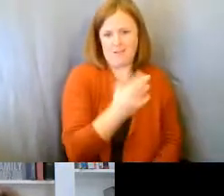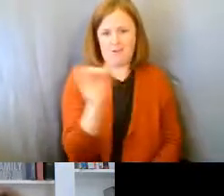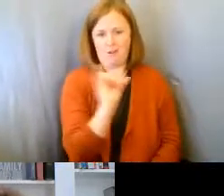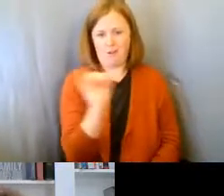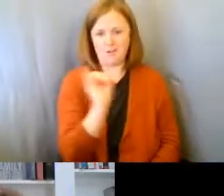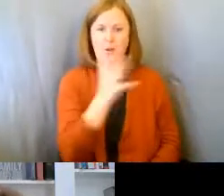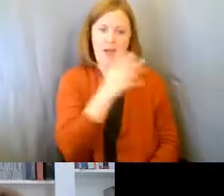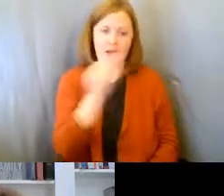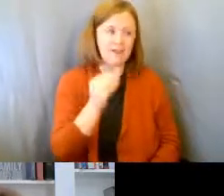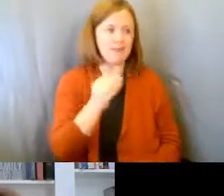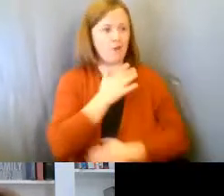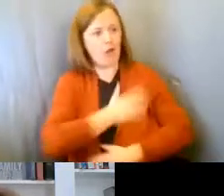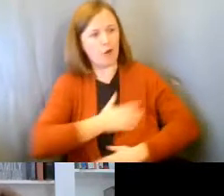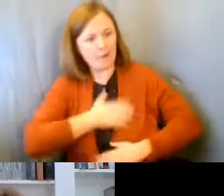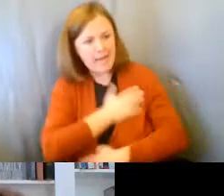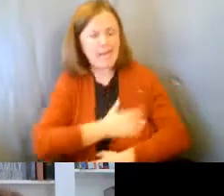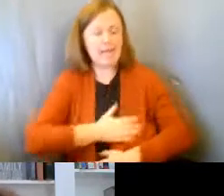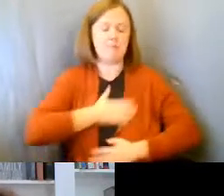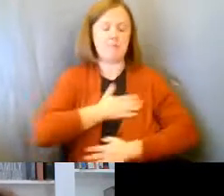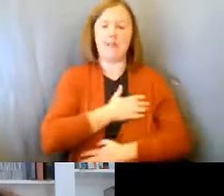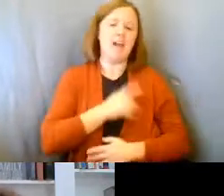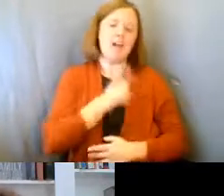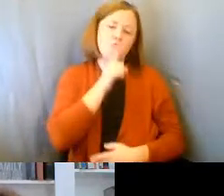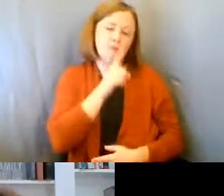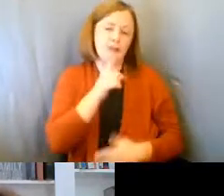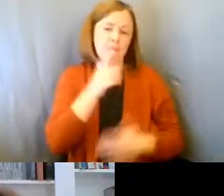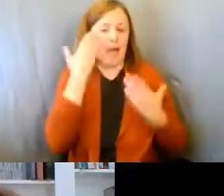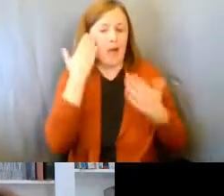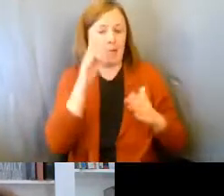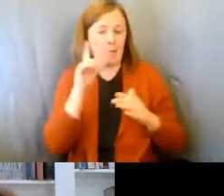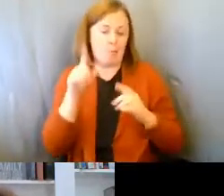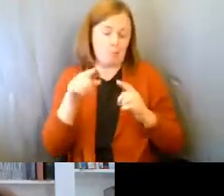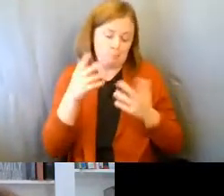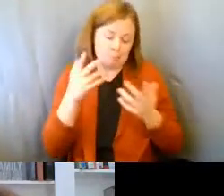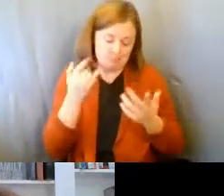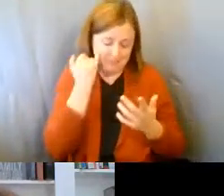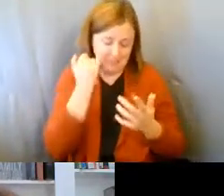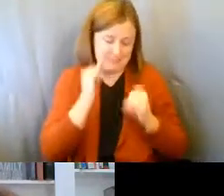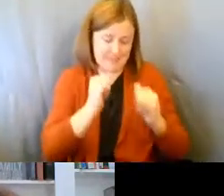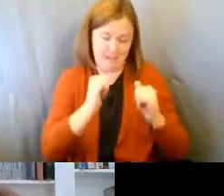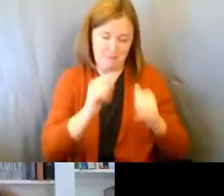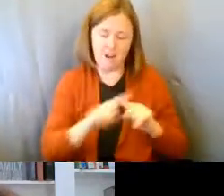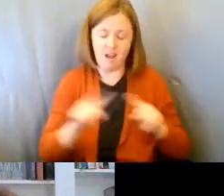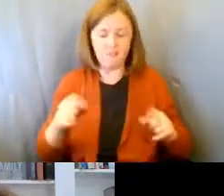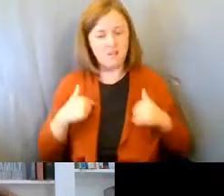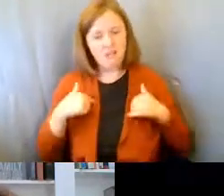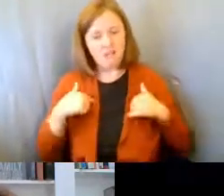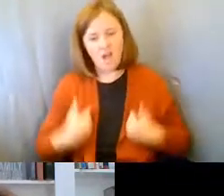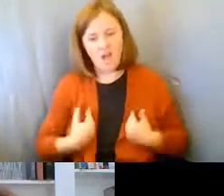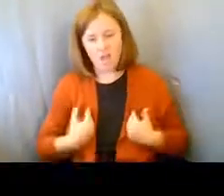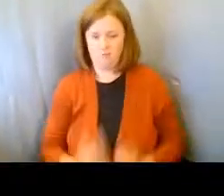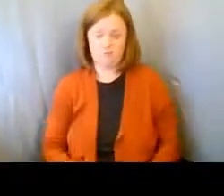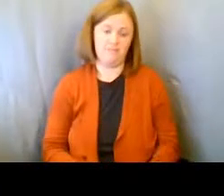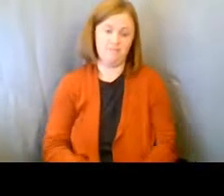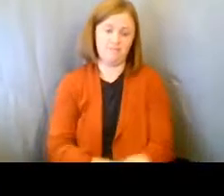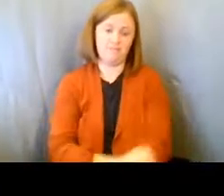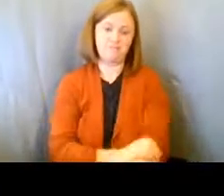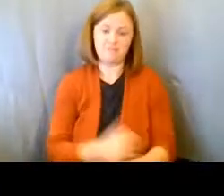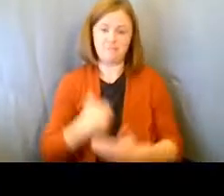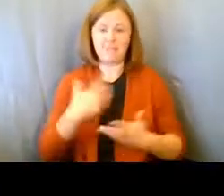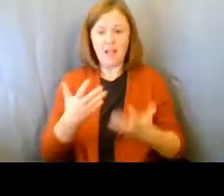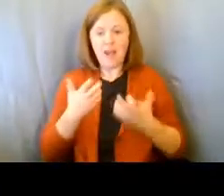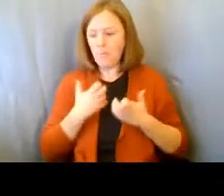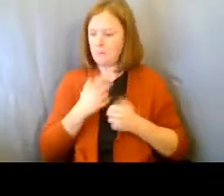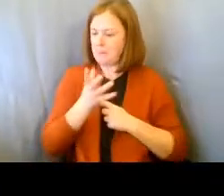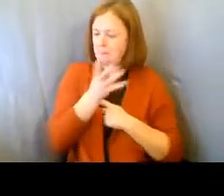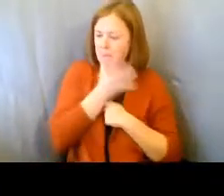and their entertainment. And I don't know about you, but I'm tired and I want to be